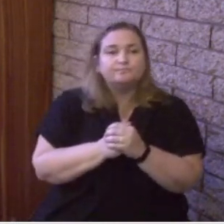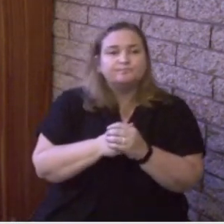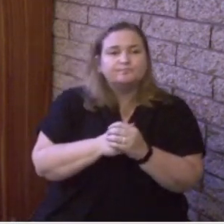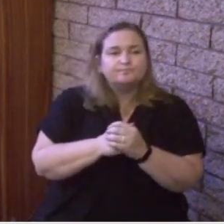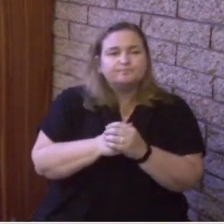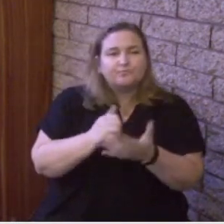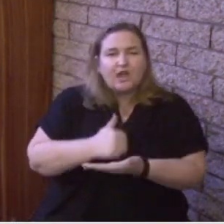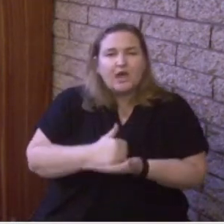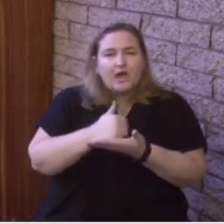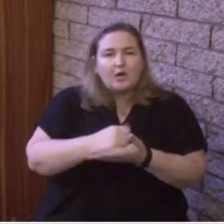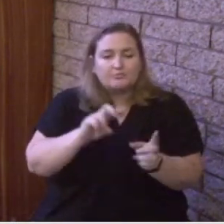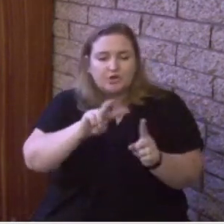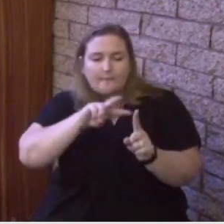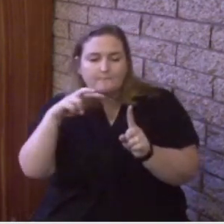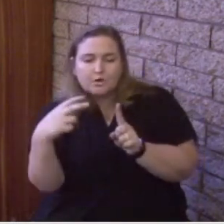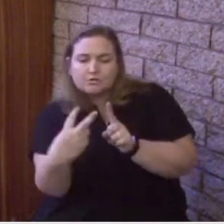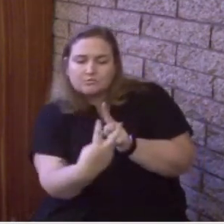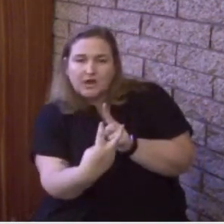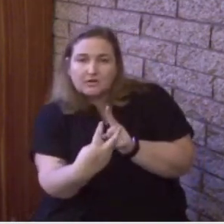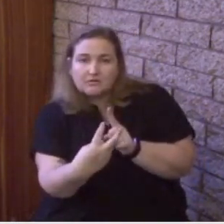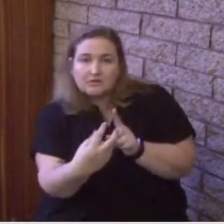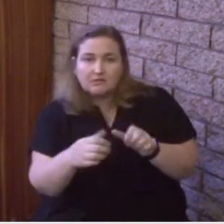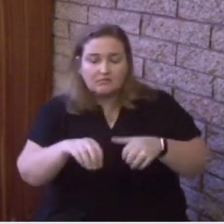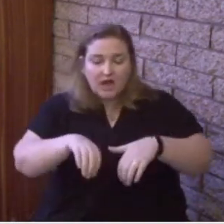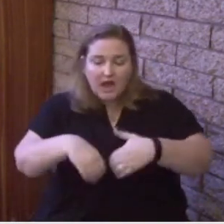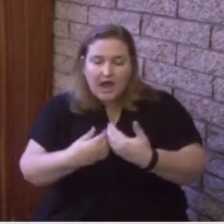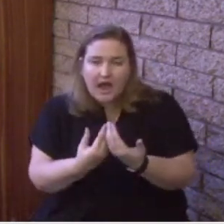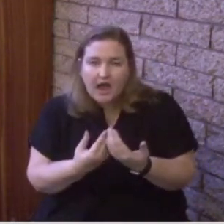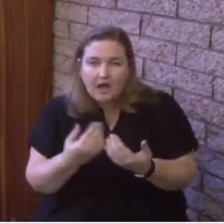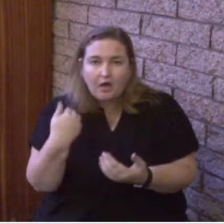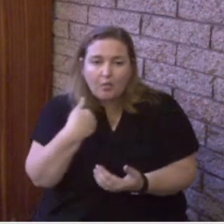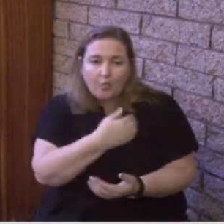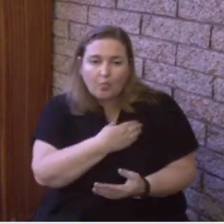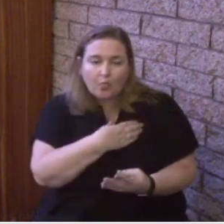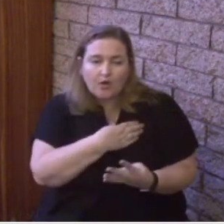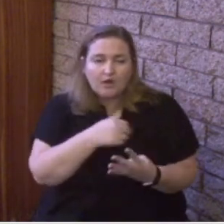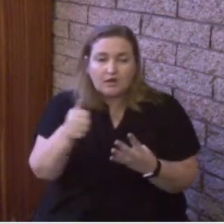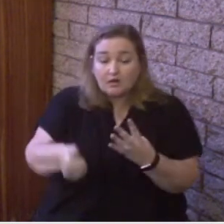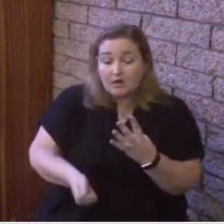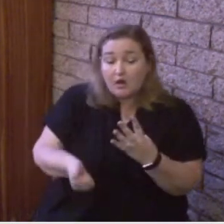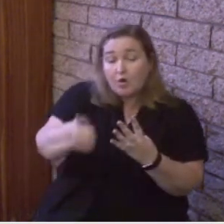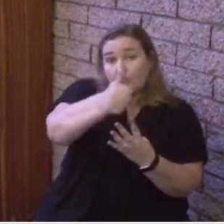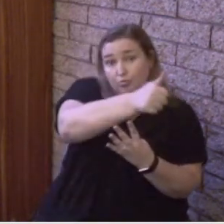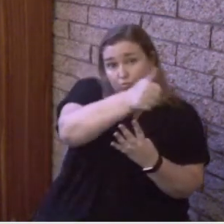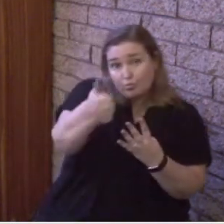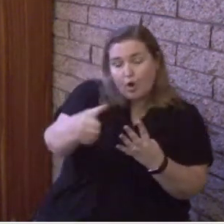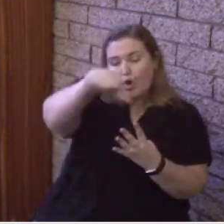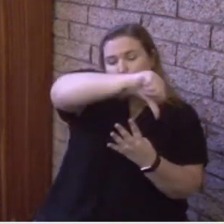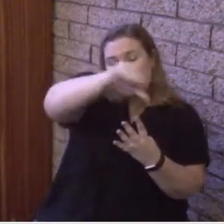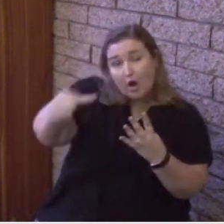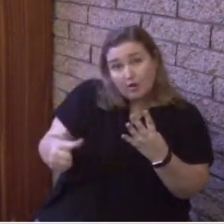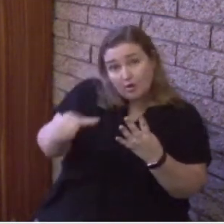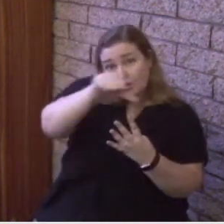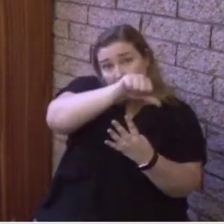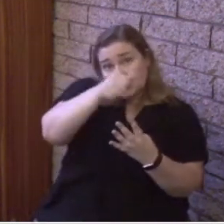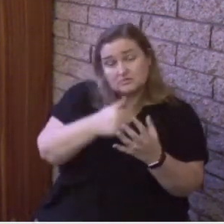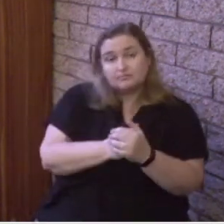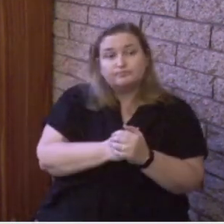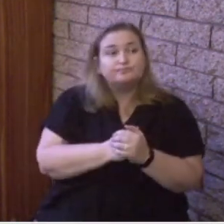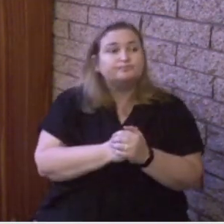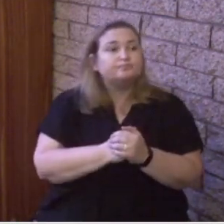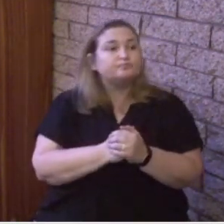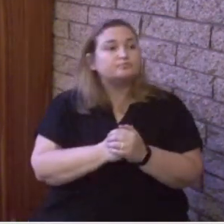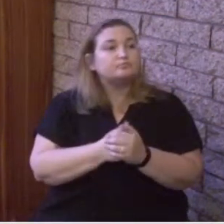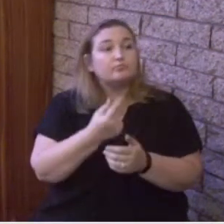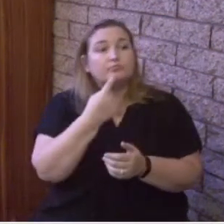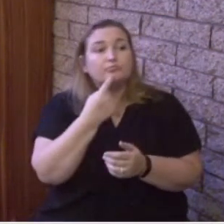what should be how we prioritize the Holy Spirit. Joel chapter 2 28-32 says and it shall